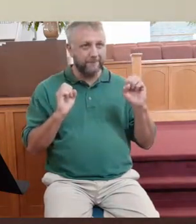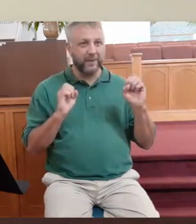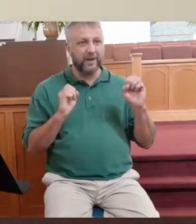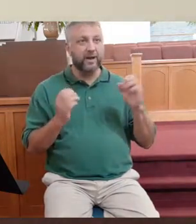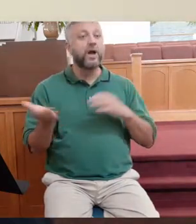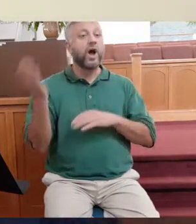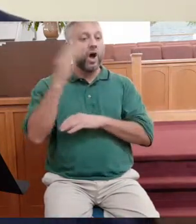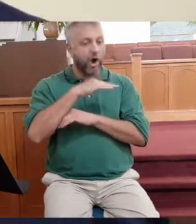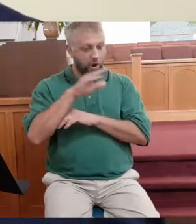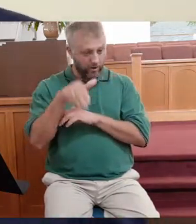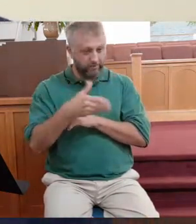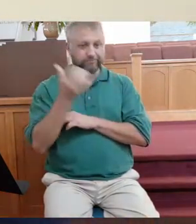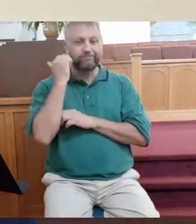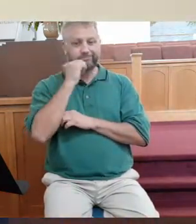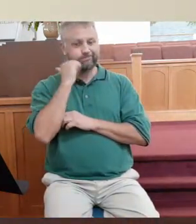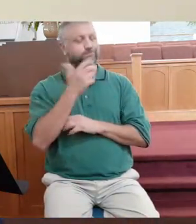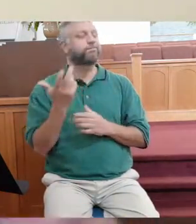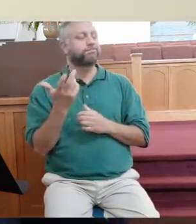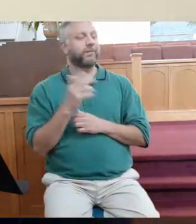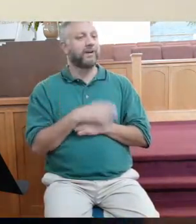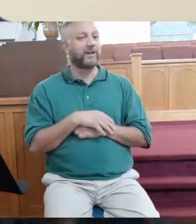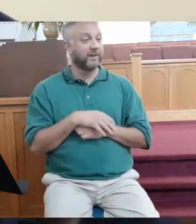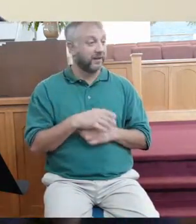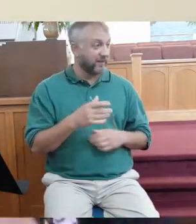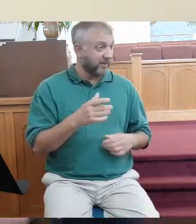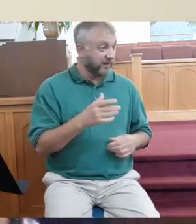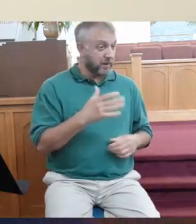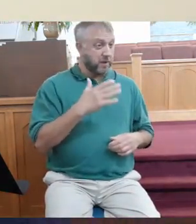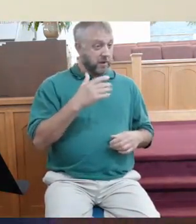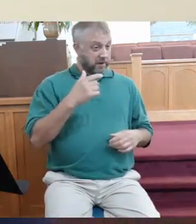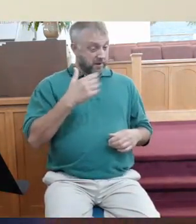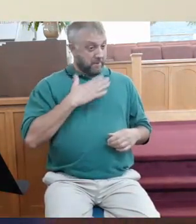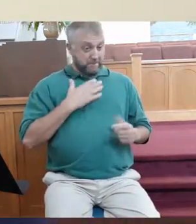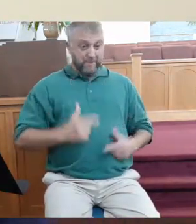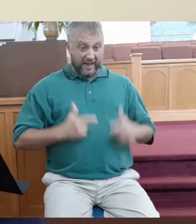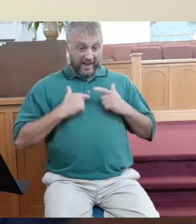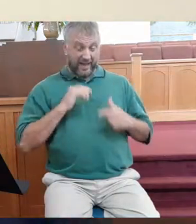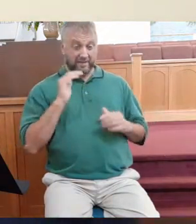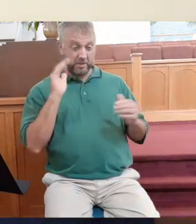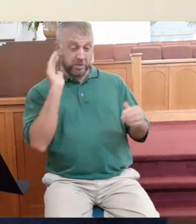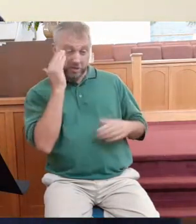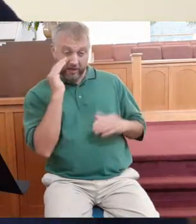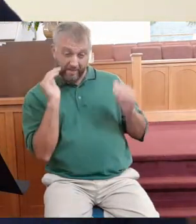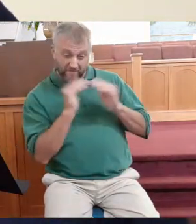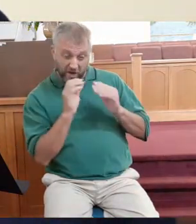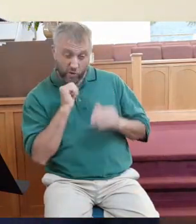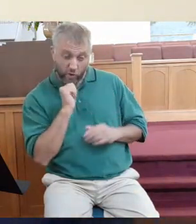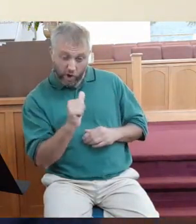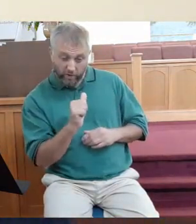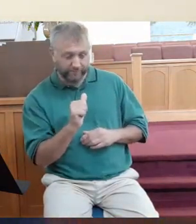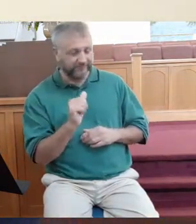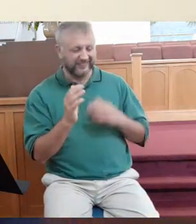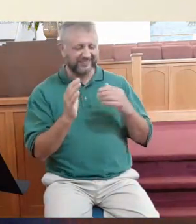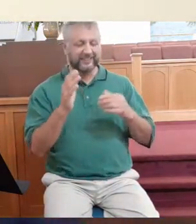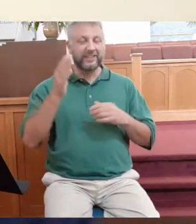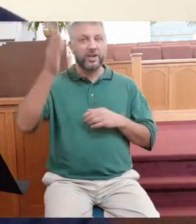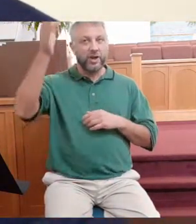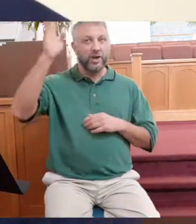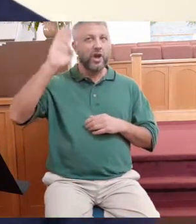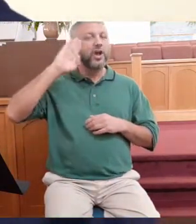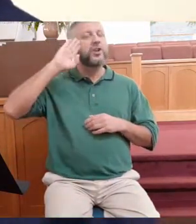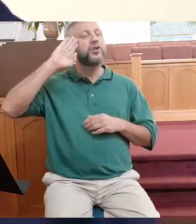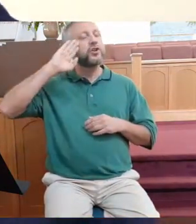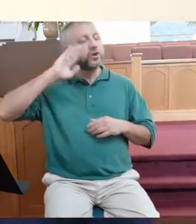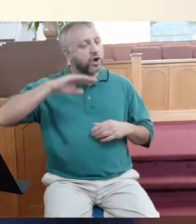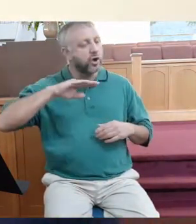It's not that God knows what He's doing when everything seems fair in my life, but we must understand that God knows what He's doing when